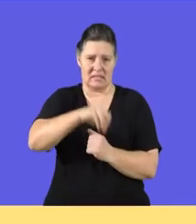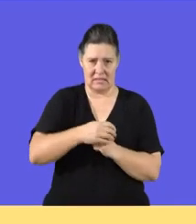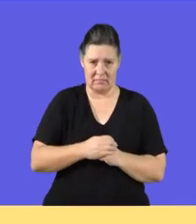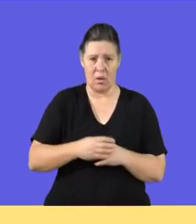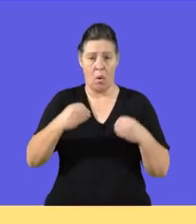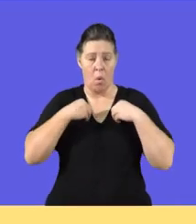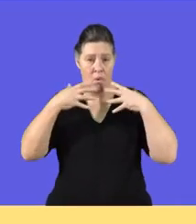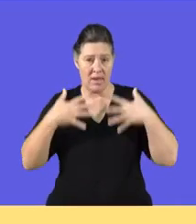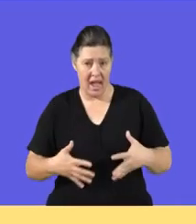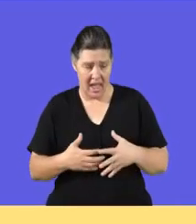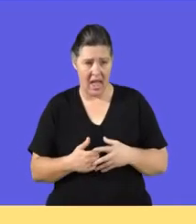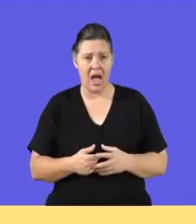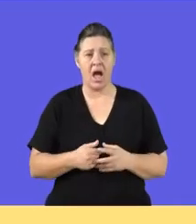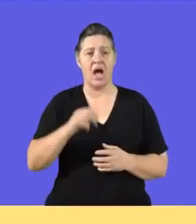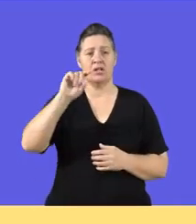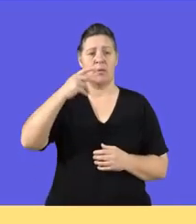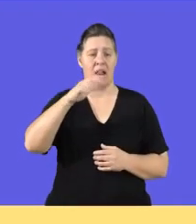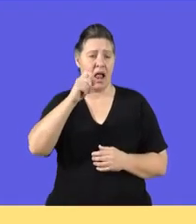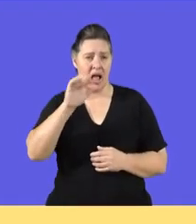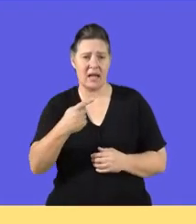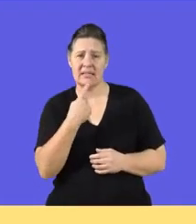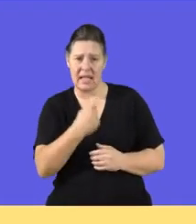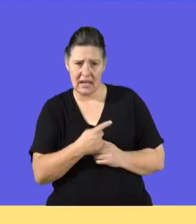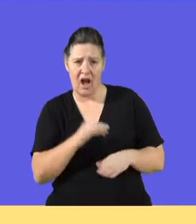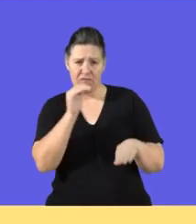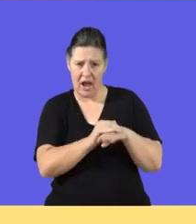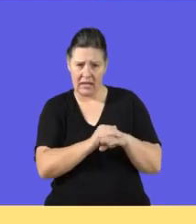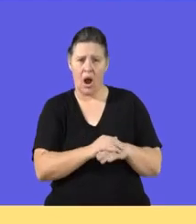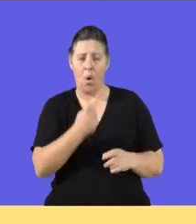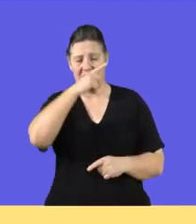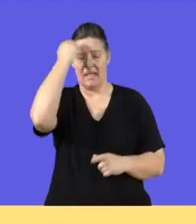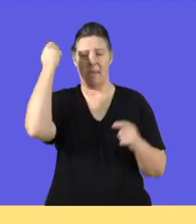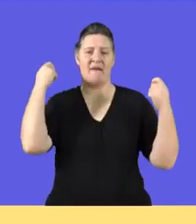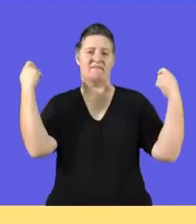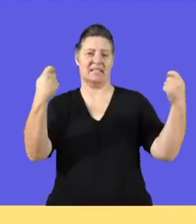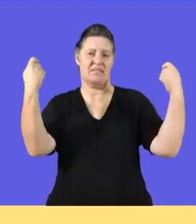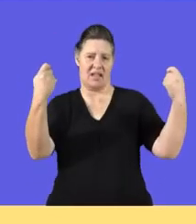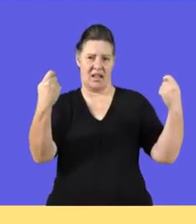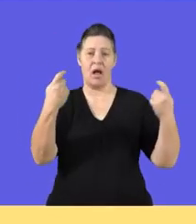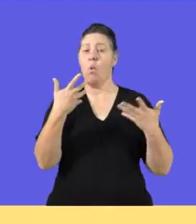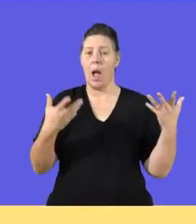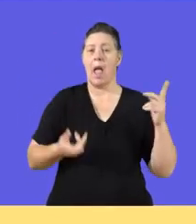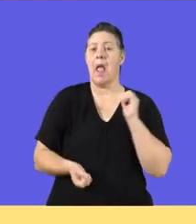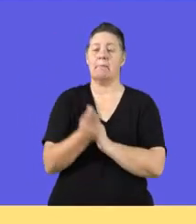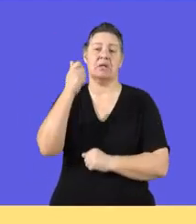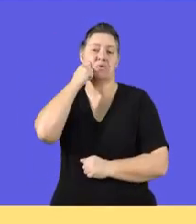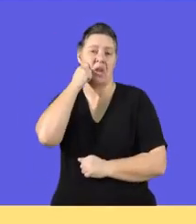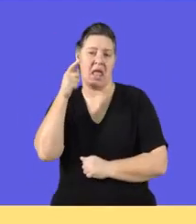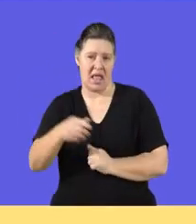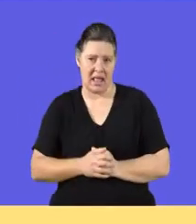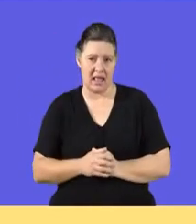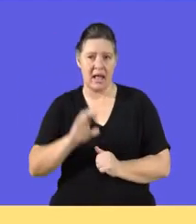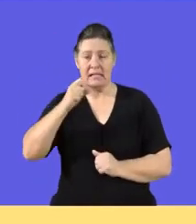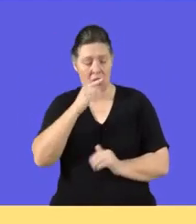The owner, Ms. Shabalala, was told by a friend, Sarah, about a summer festival that will be hosted in